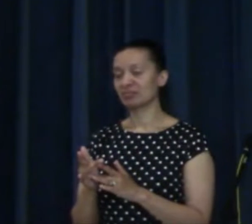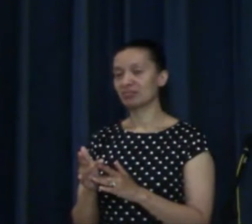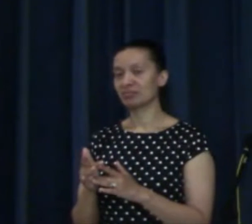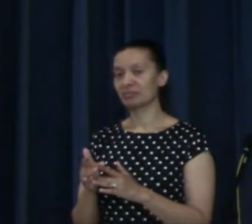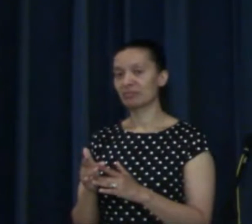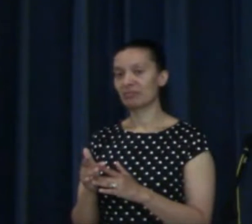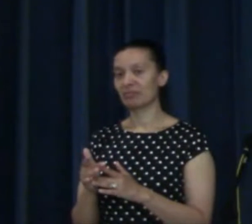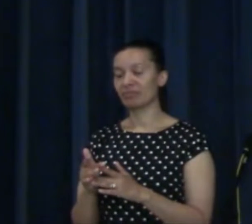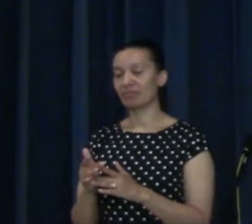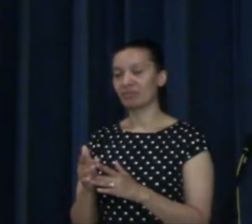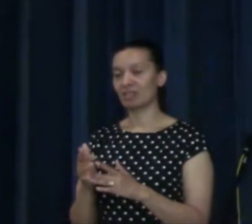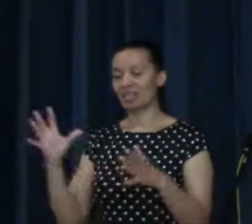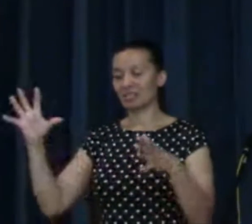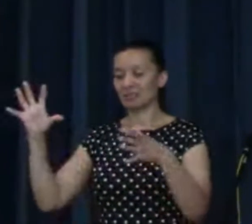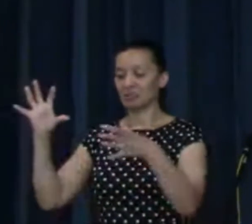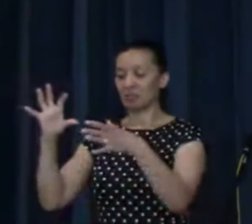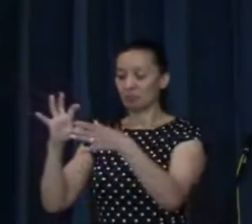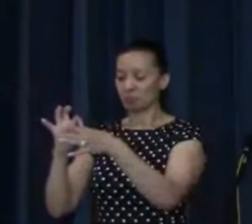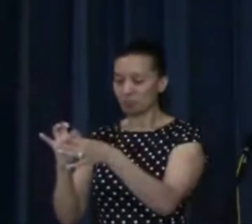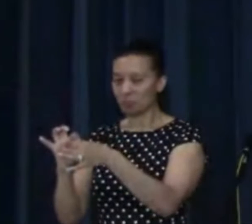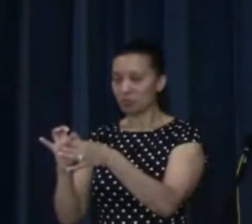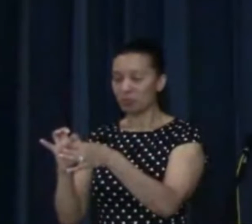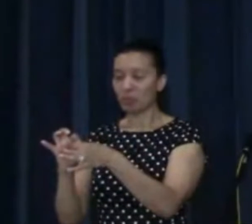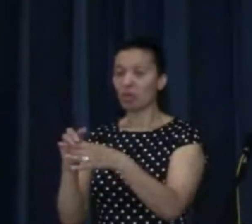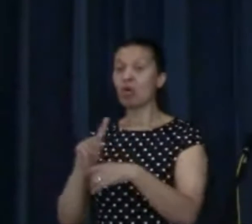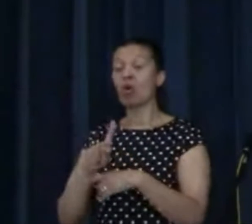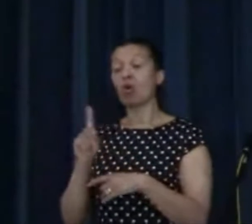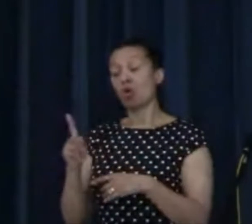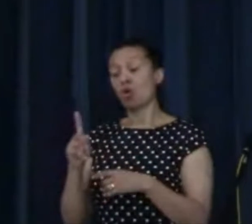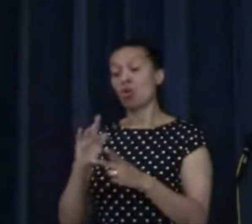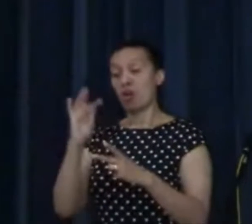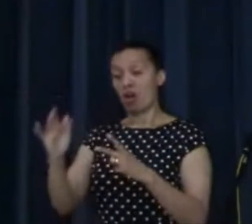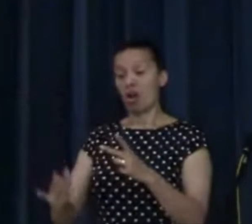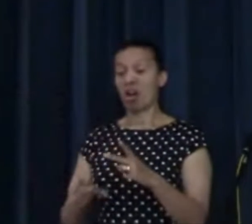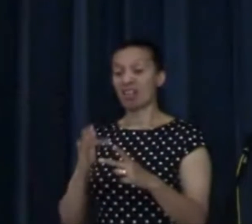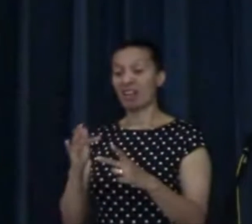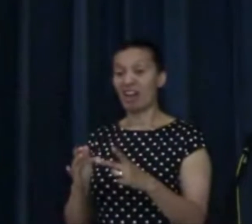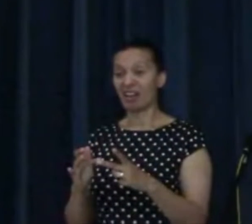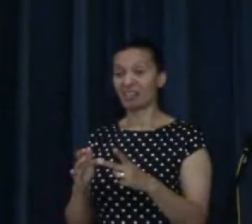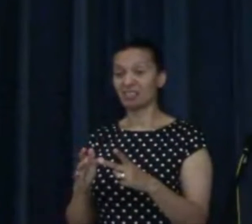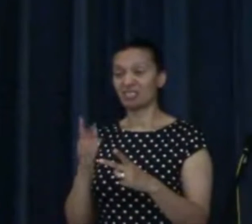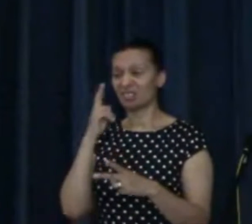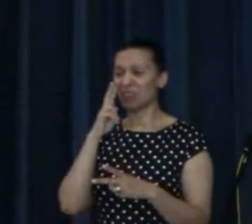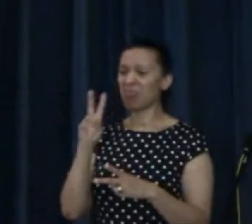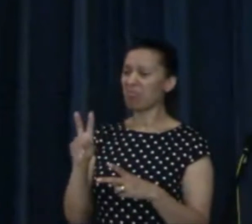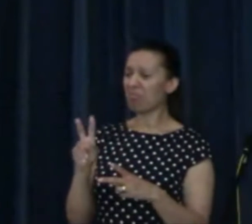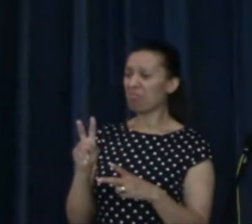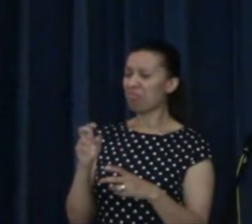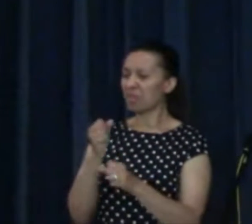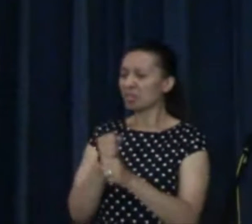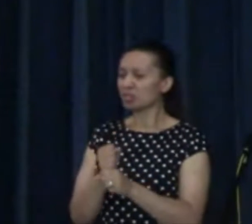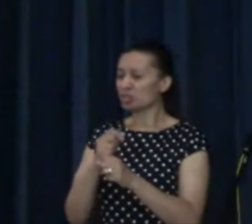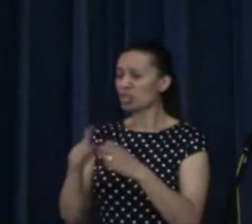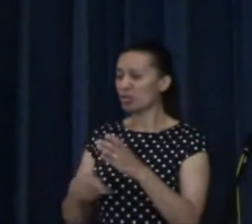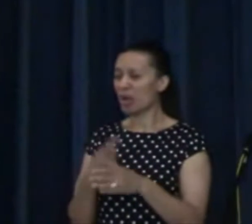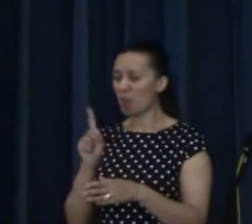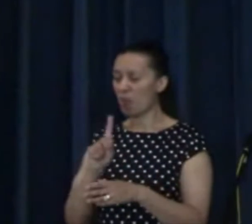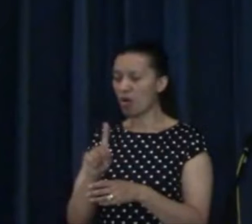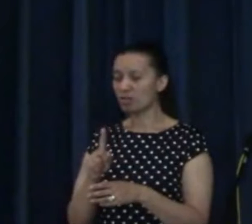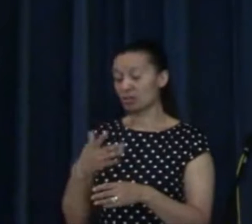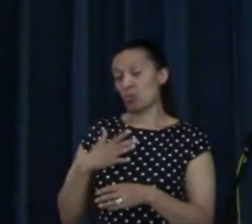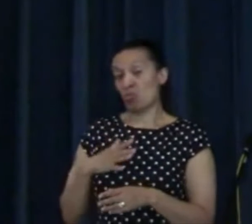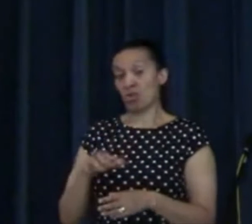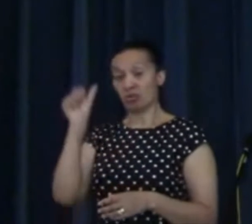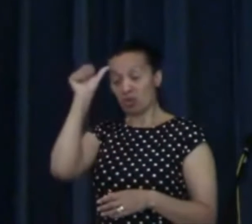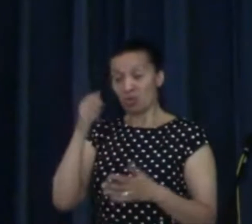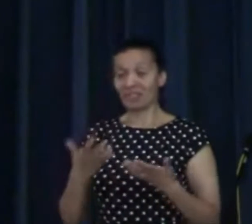into a relationship with him. Or you're watching online just to see what this church theme is about. I want you to know